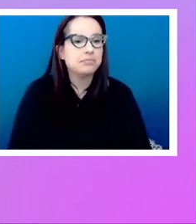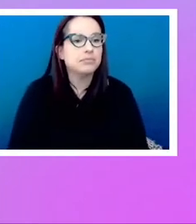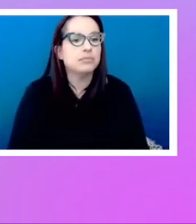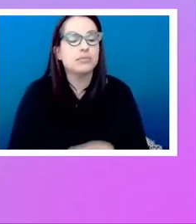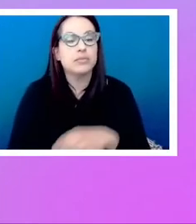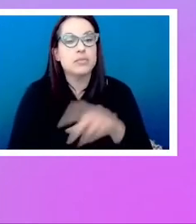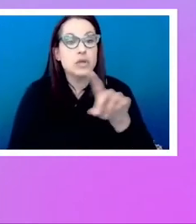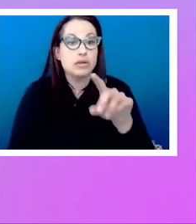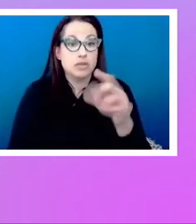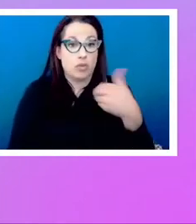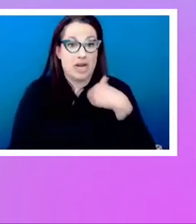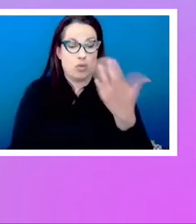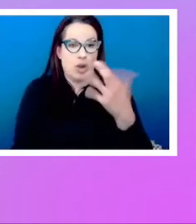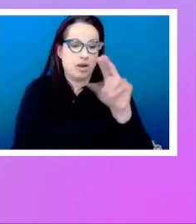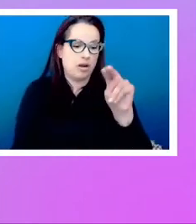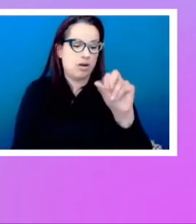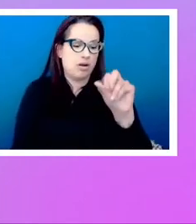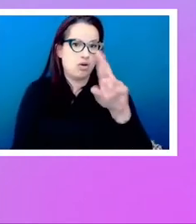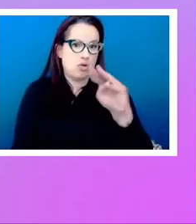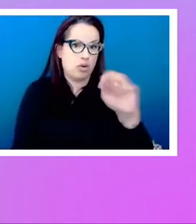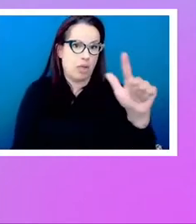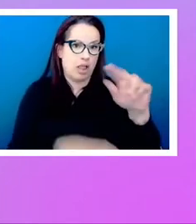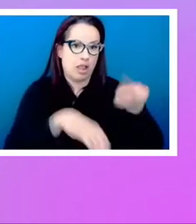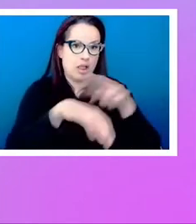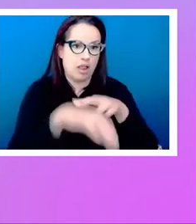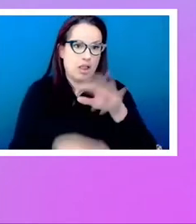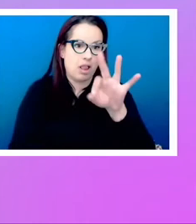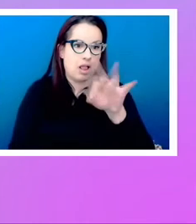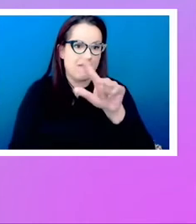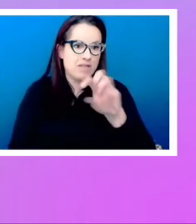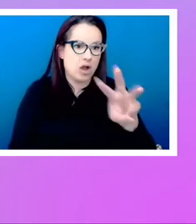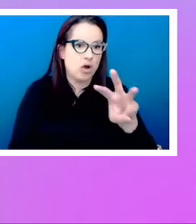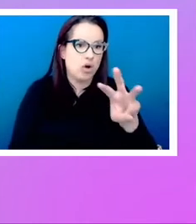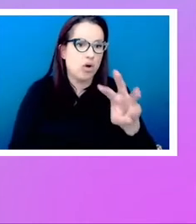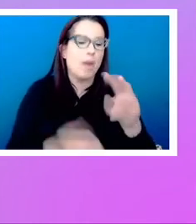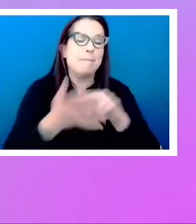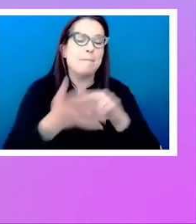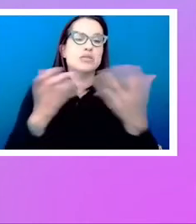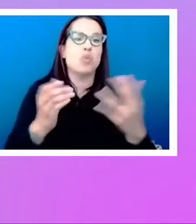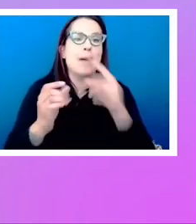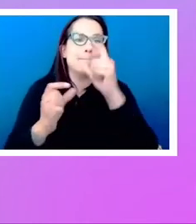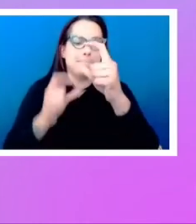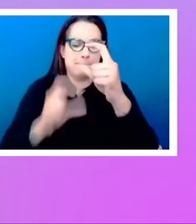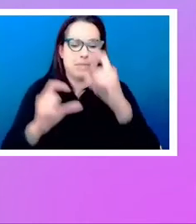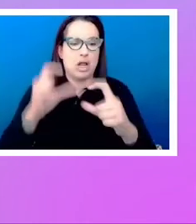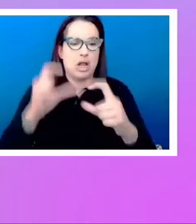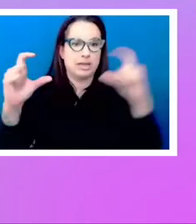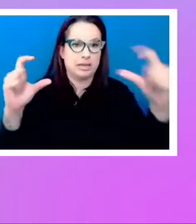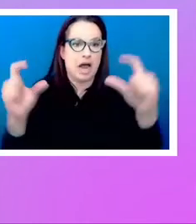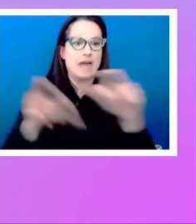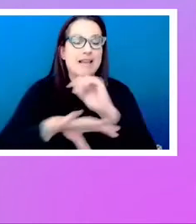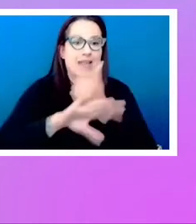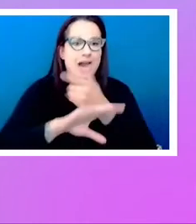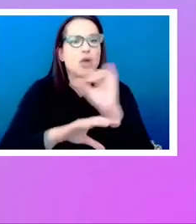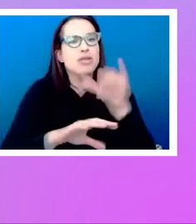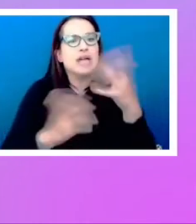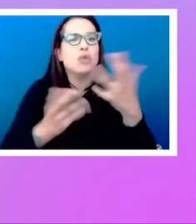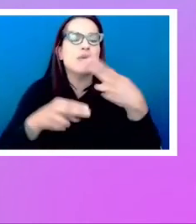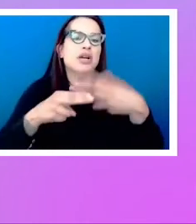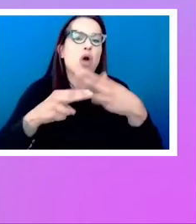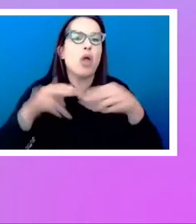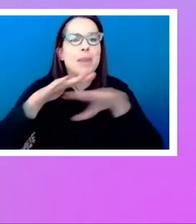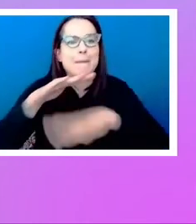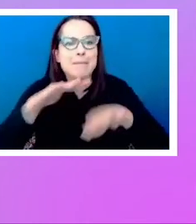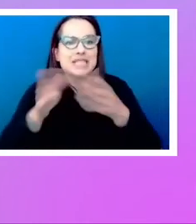So all we had was normal flow, and normal flow is blocking inline layout. That's sort of what we call, you the basic way that